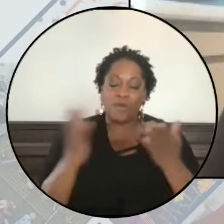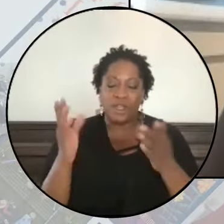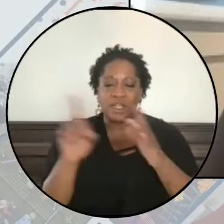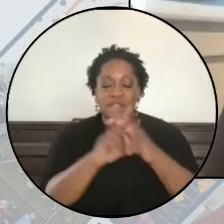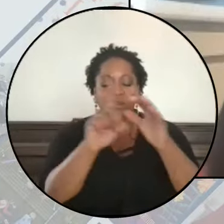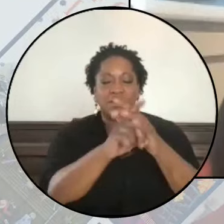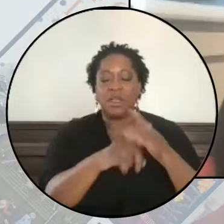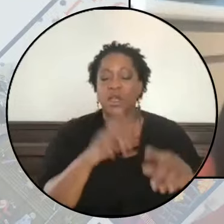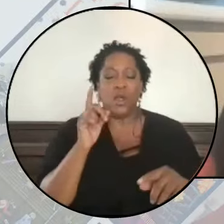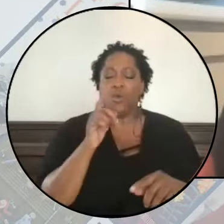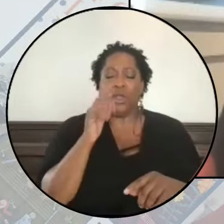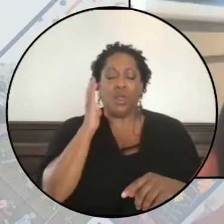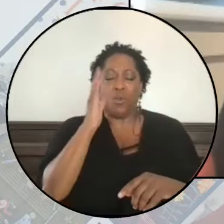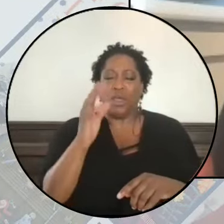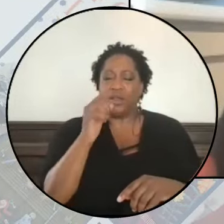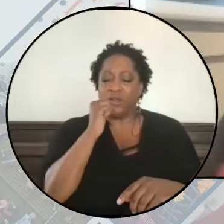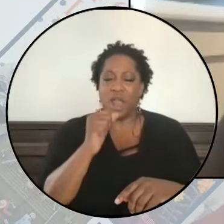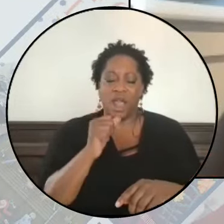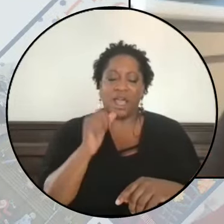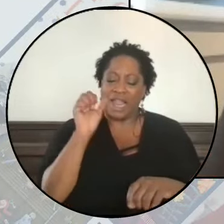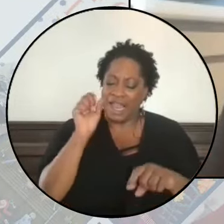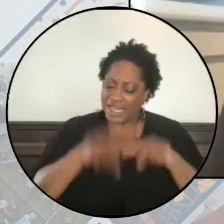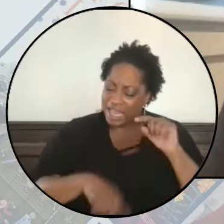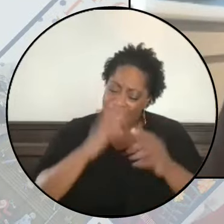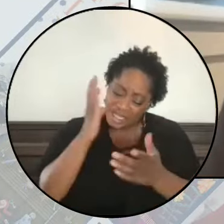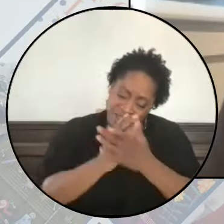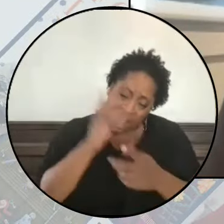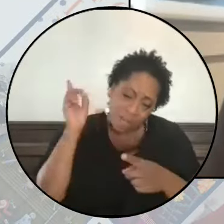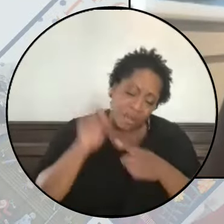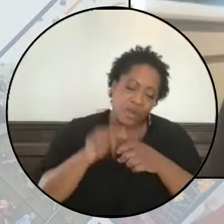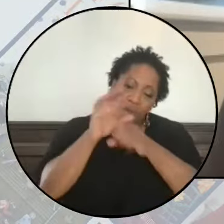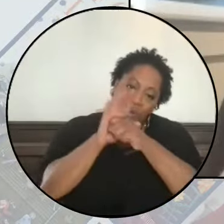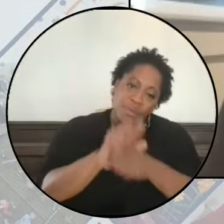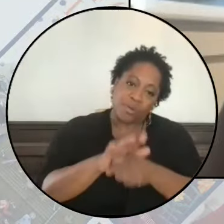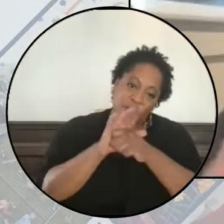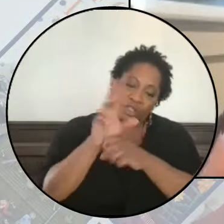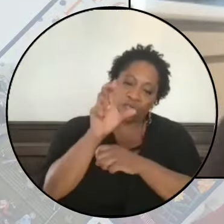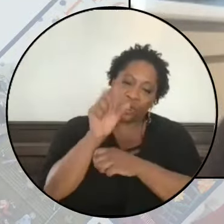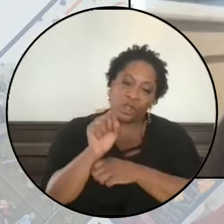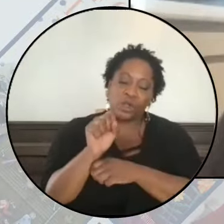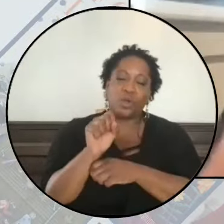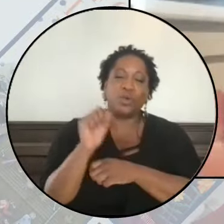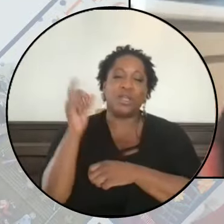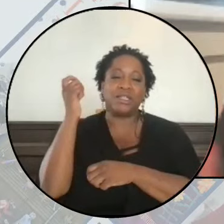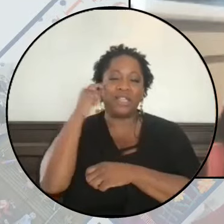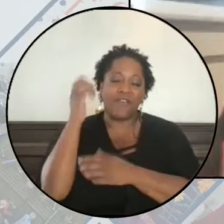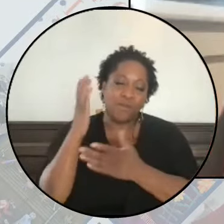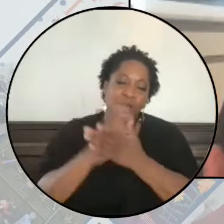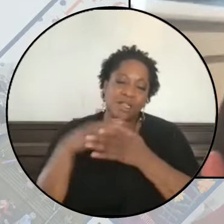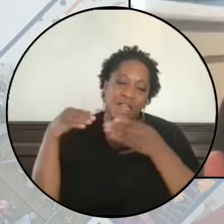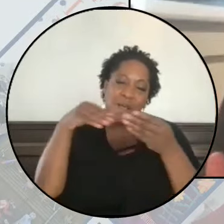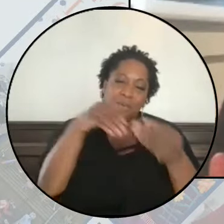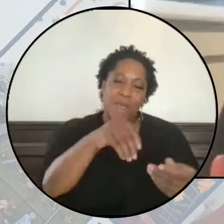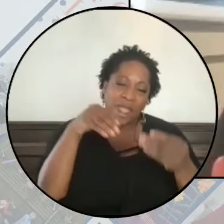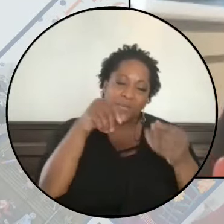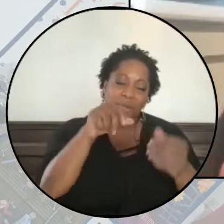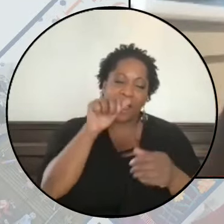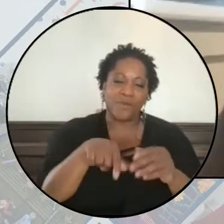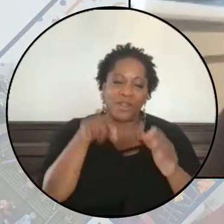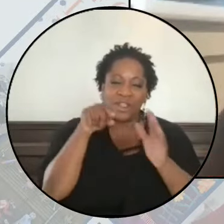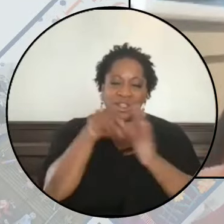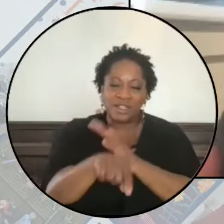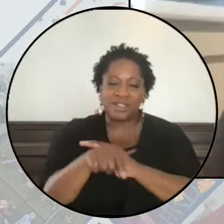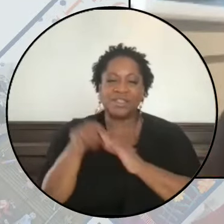We cannot and we will not stop until we pressure the U.S. government to stop funding and fueling this genocide.